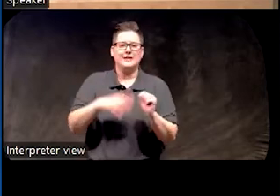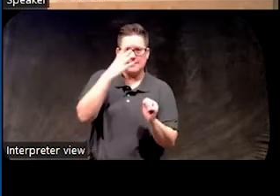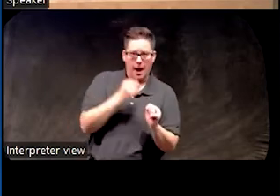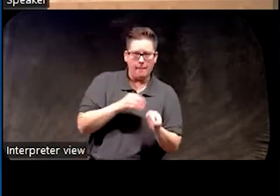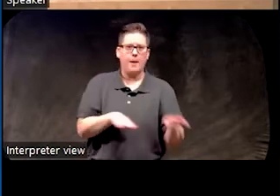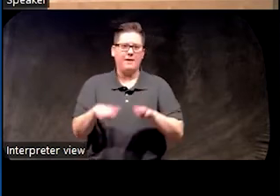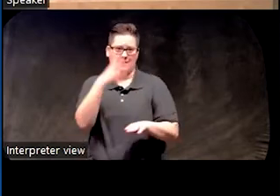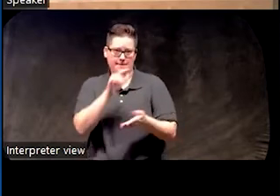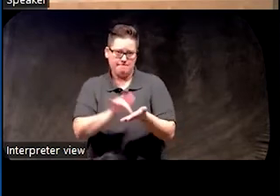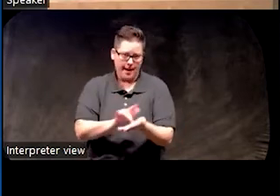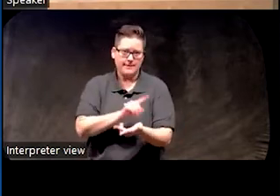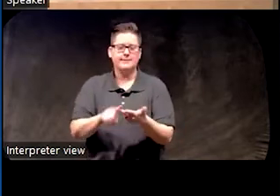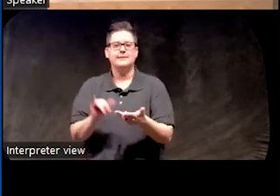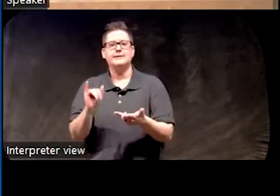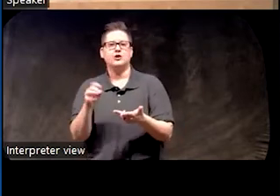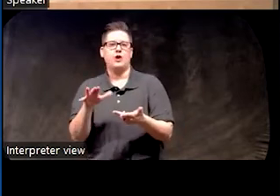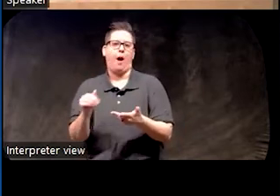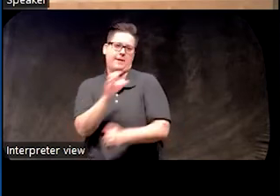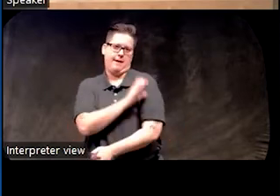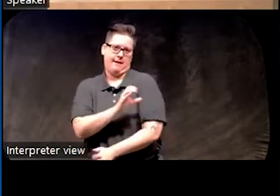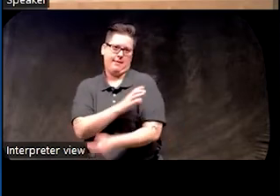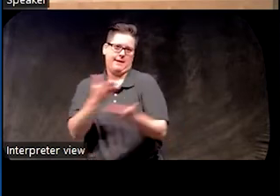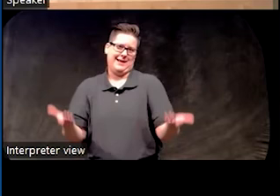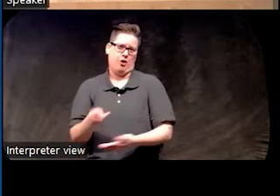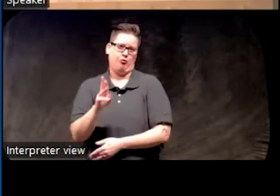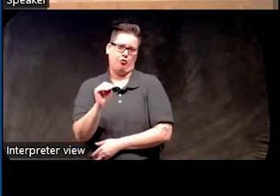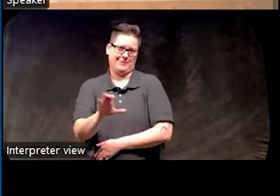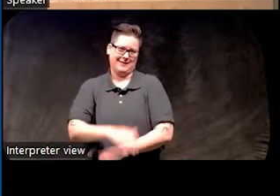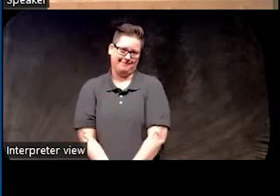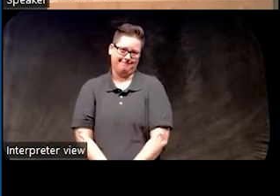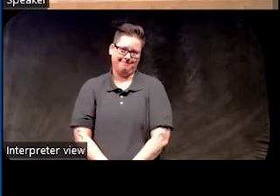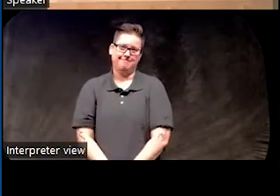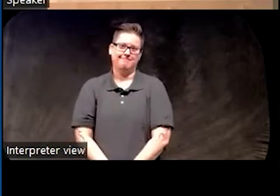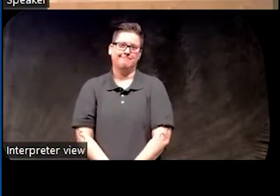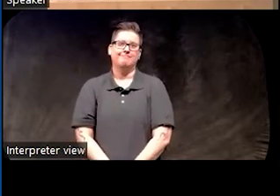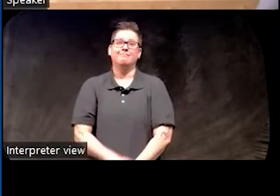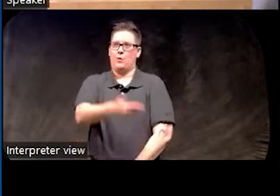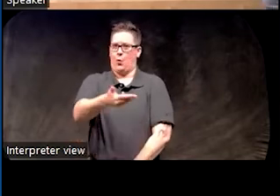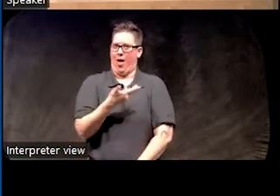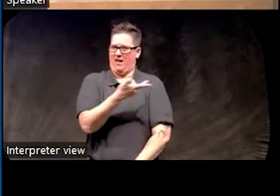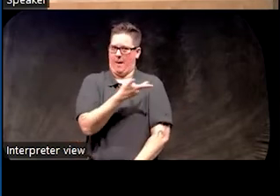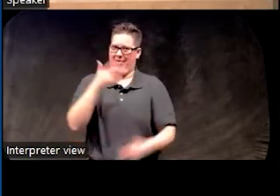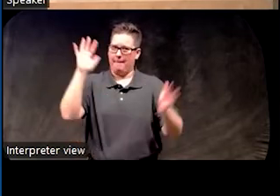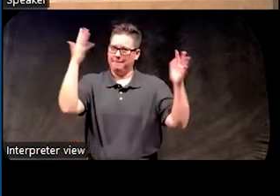sleep medicine, and the insomnia clinic at URMC. Join me in welcoming them.